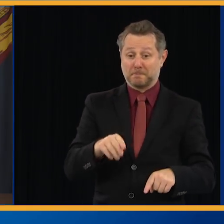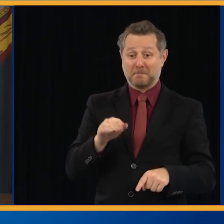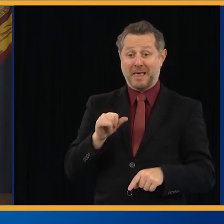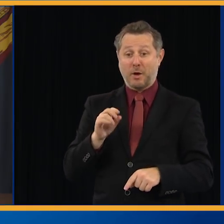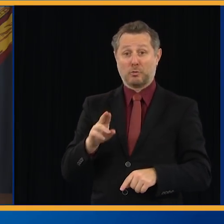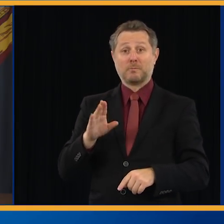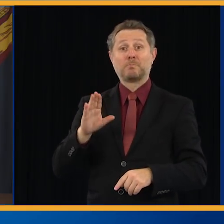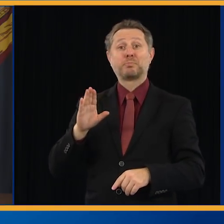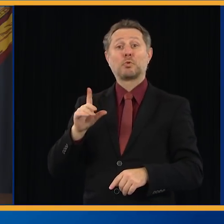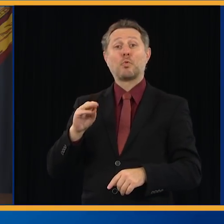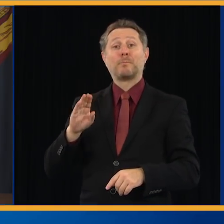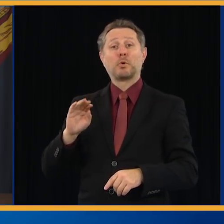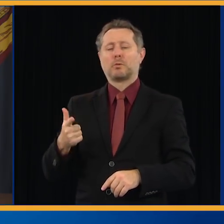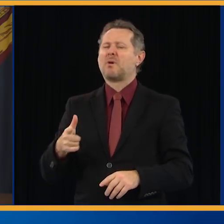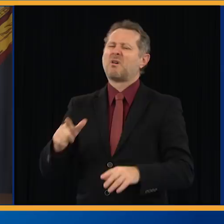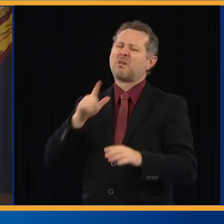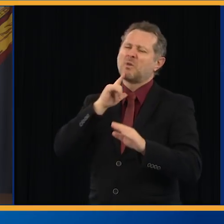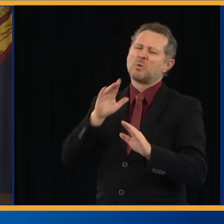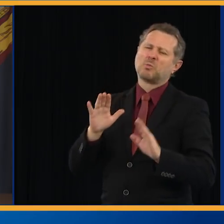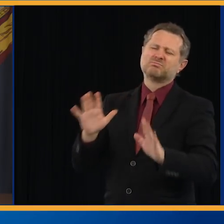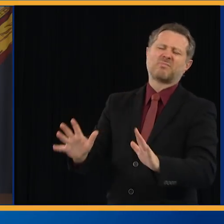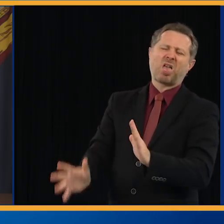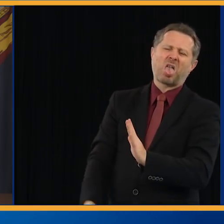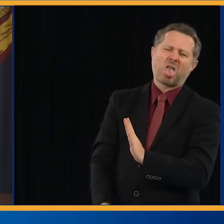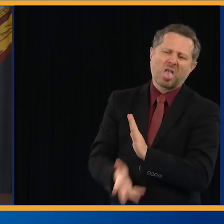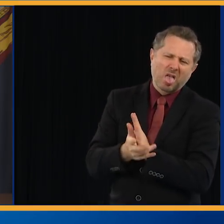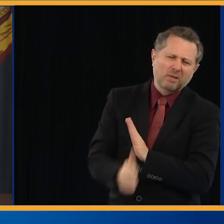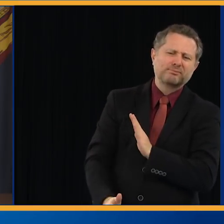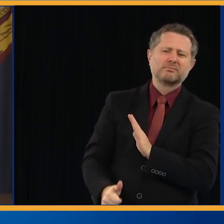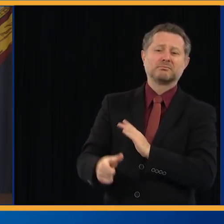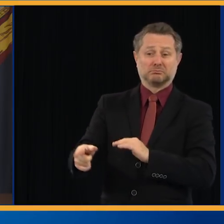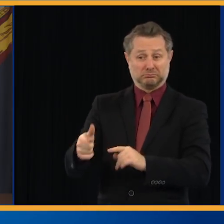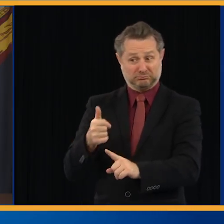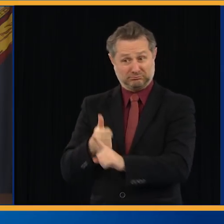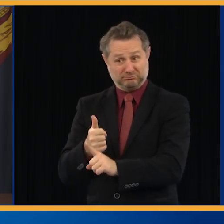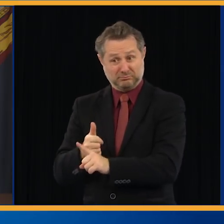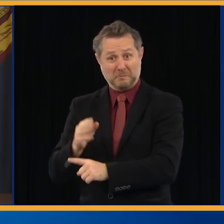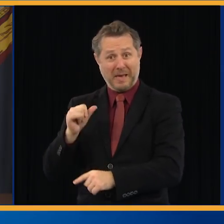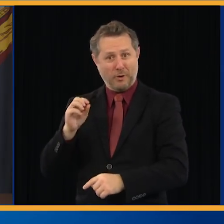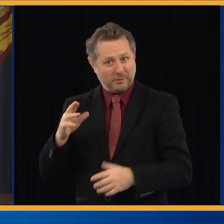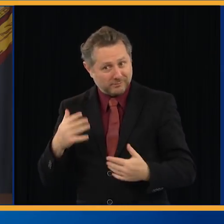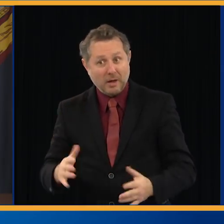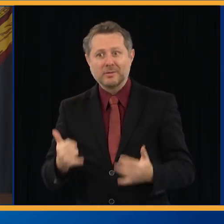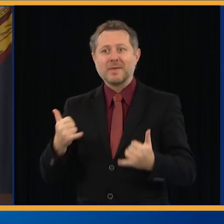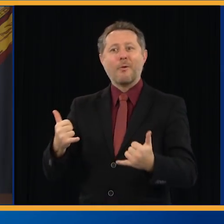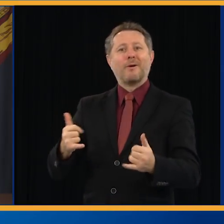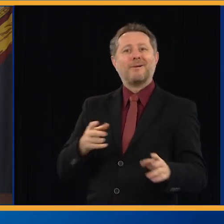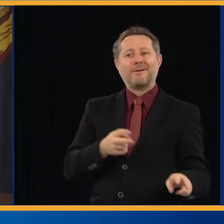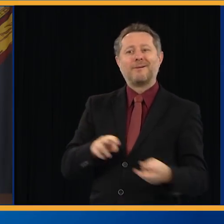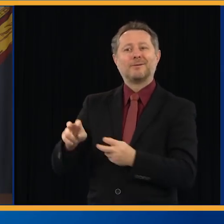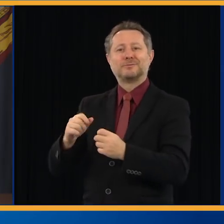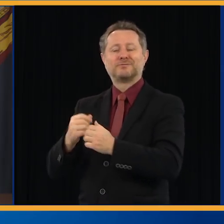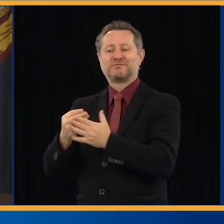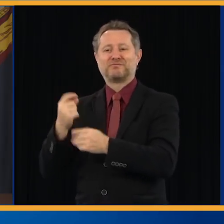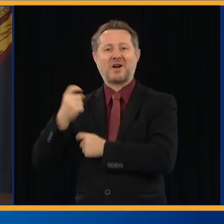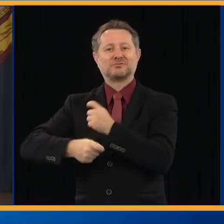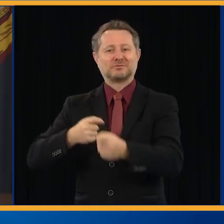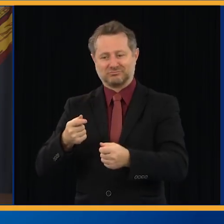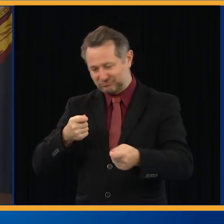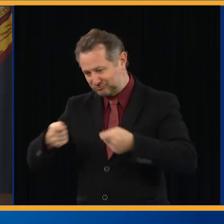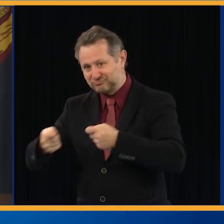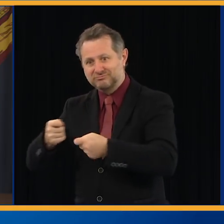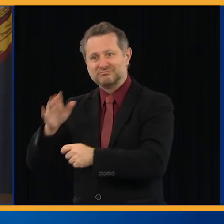He did as mayor, and he does it now through his philanthropy. So we'll develop the best system here,